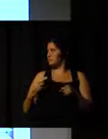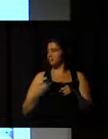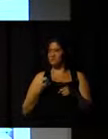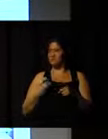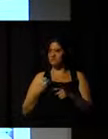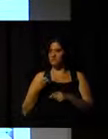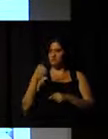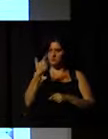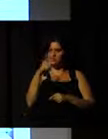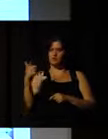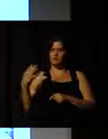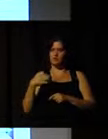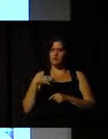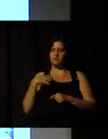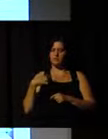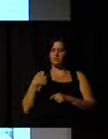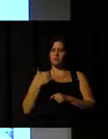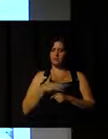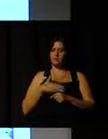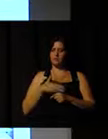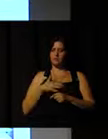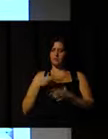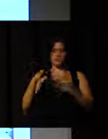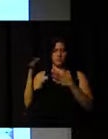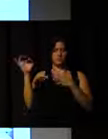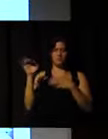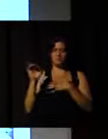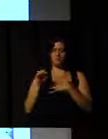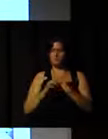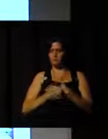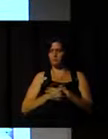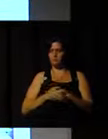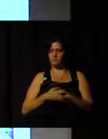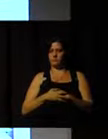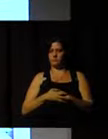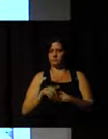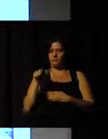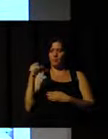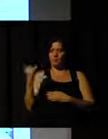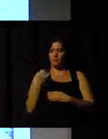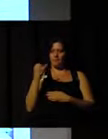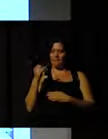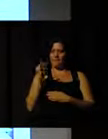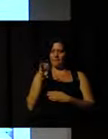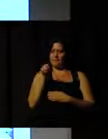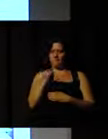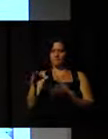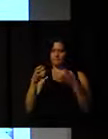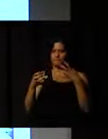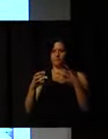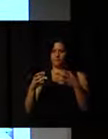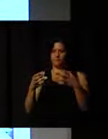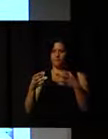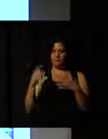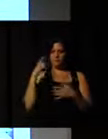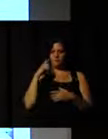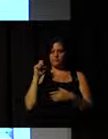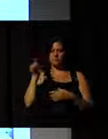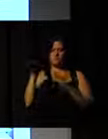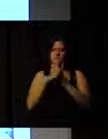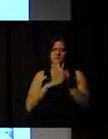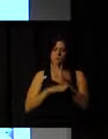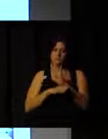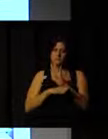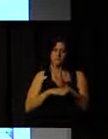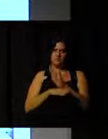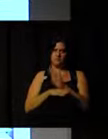aspect, and this is my last slide, I promise you, that is important if you want to really create this kind of European